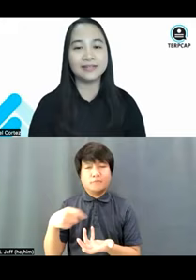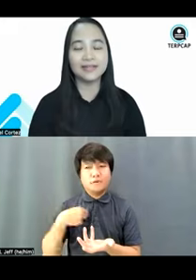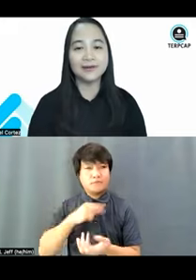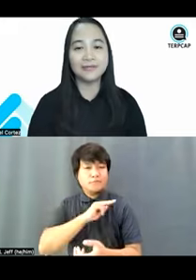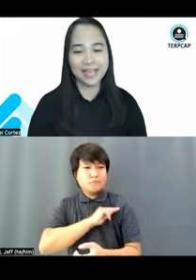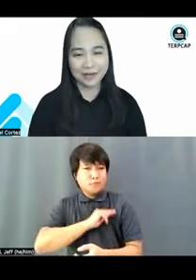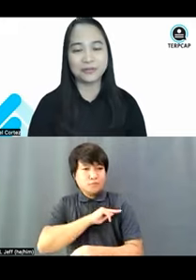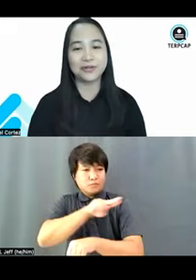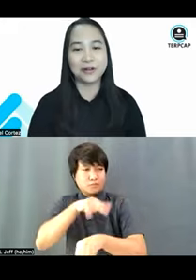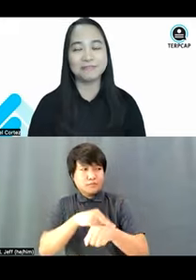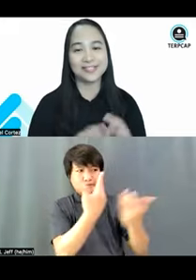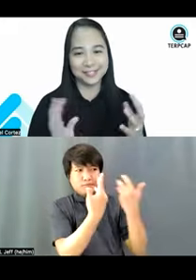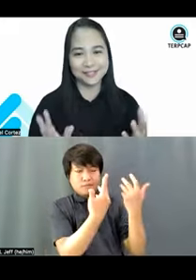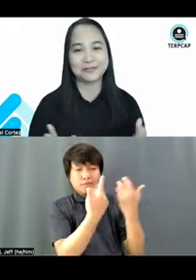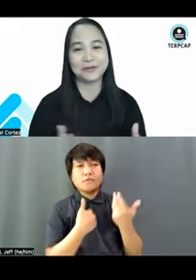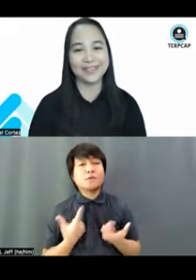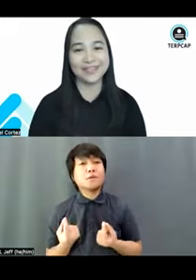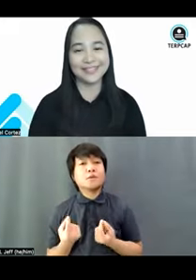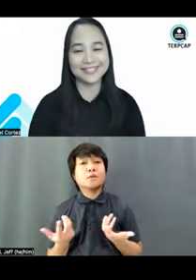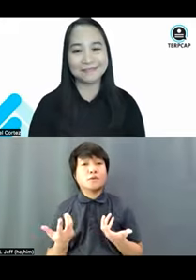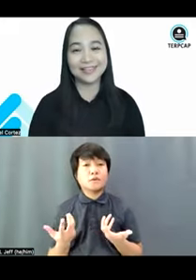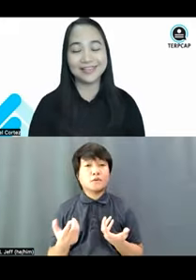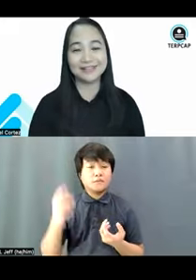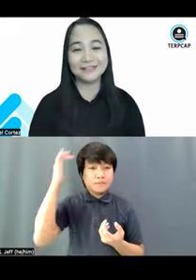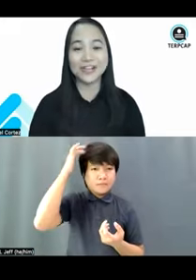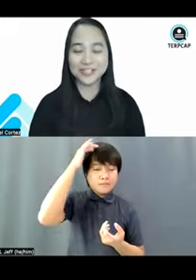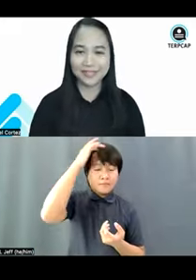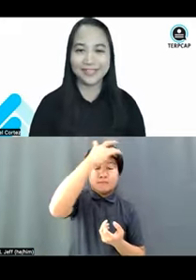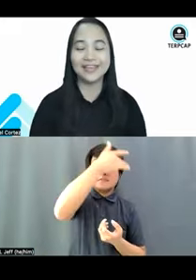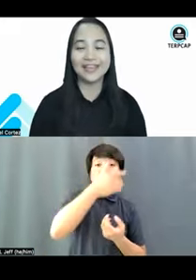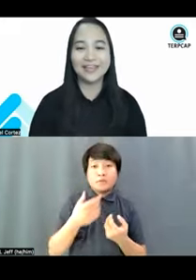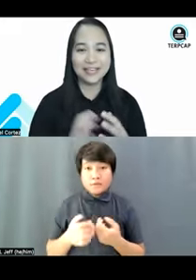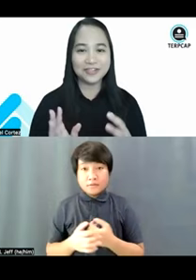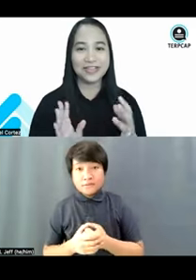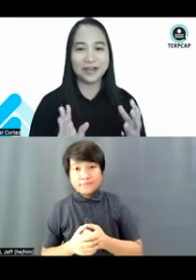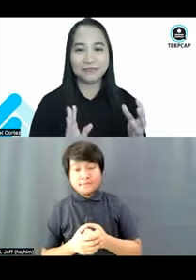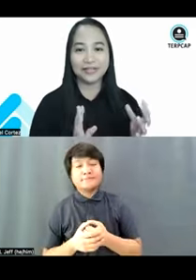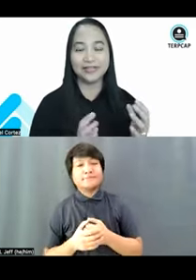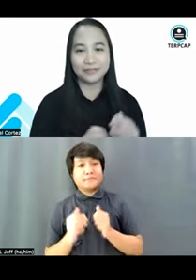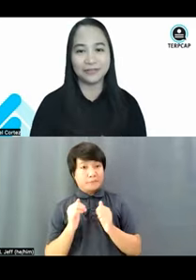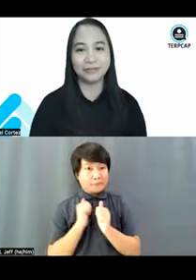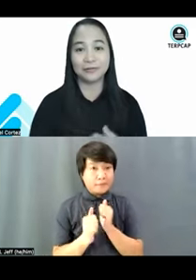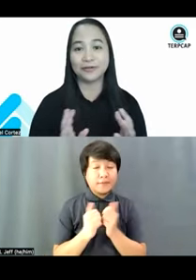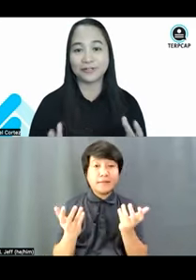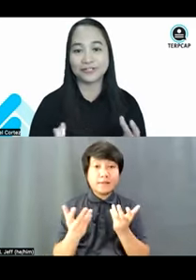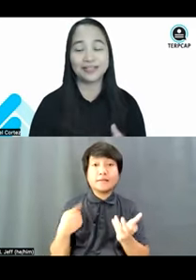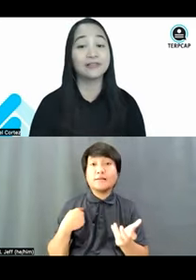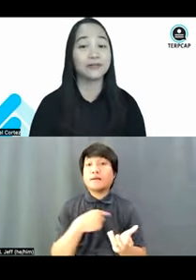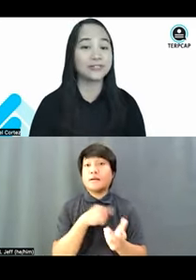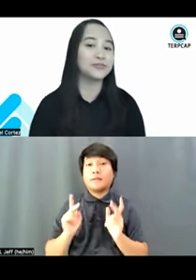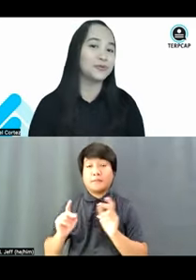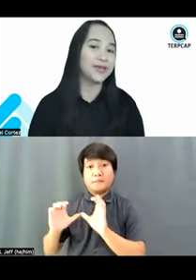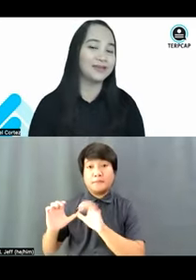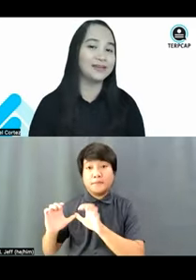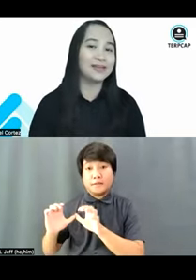Then we have what we call positive scripting. This is something that eventually each and every individual or person can